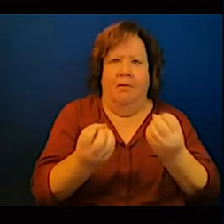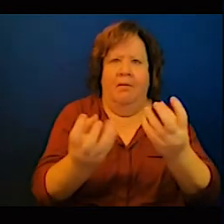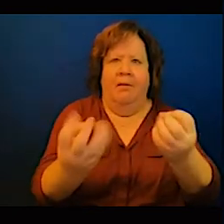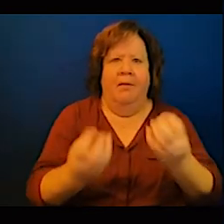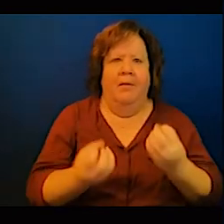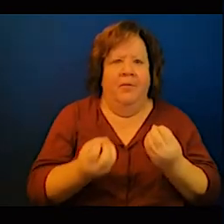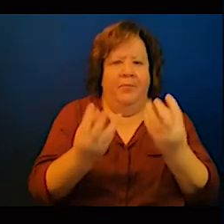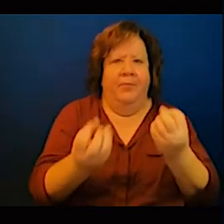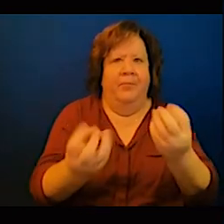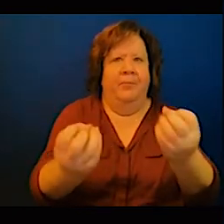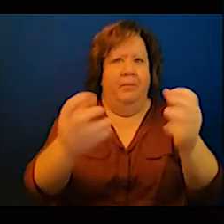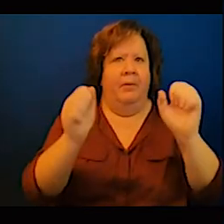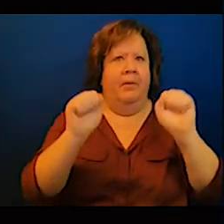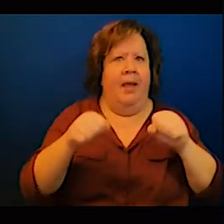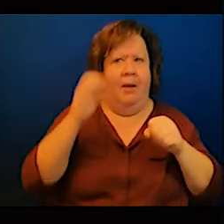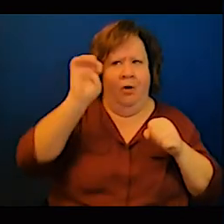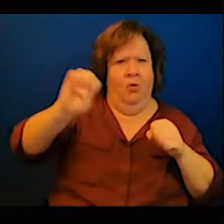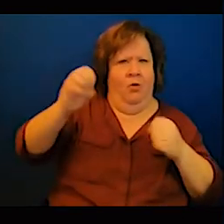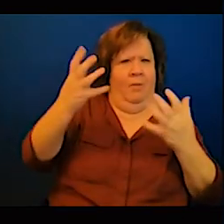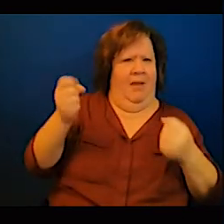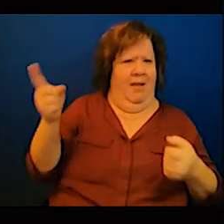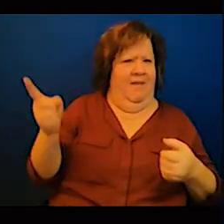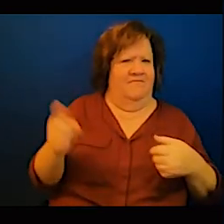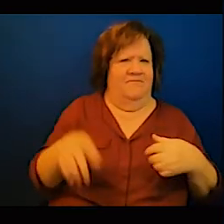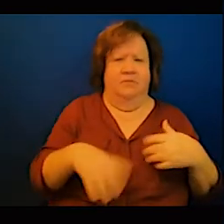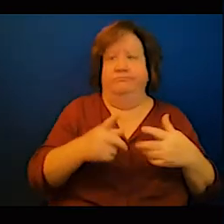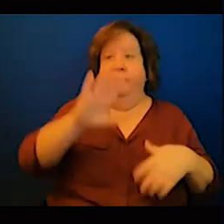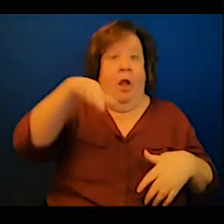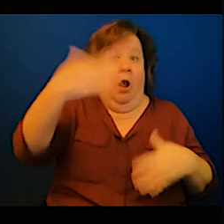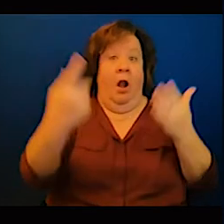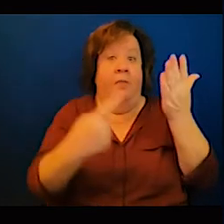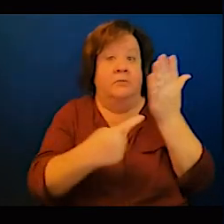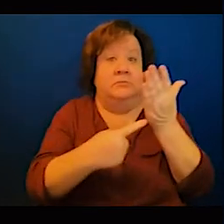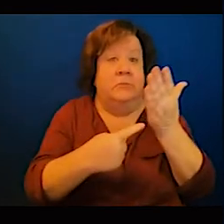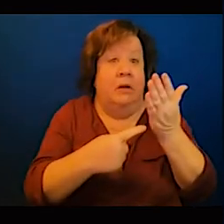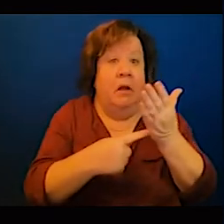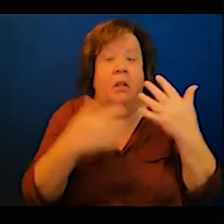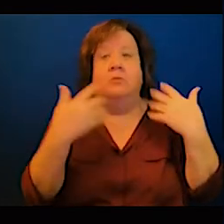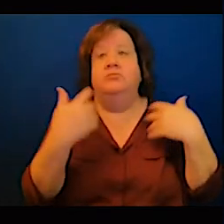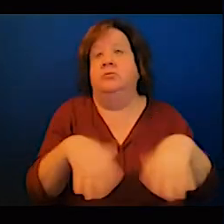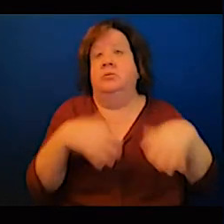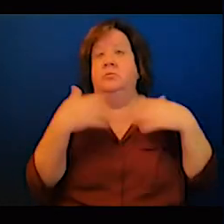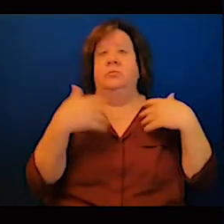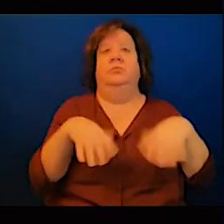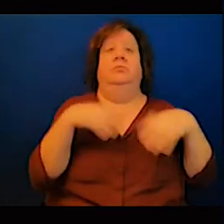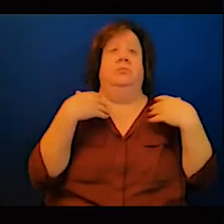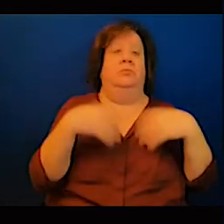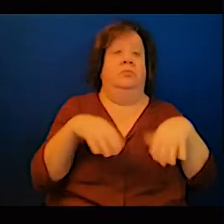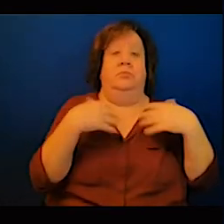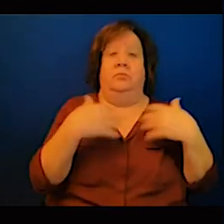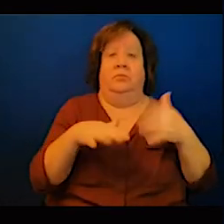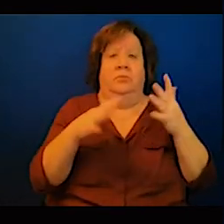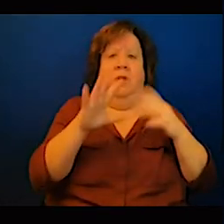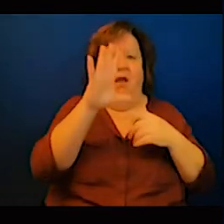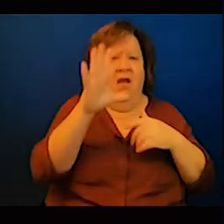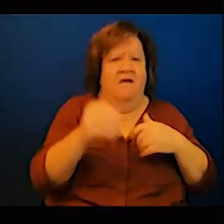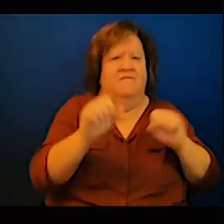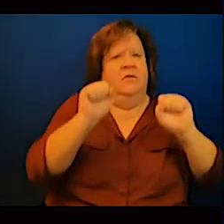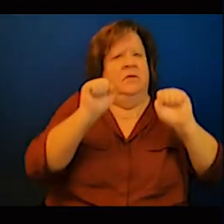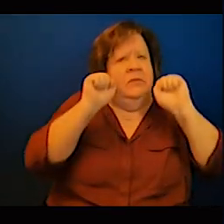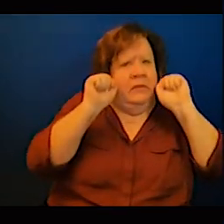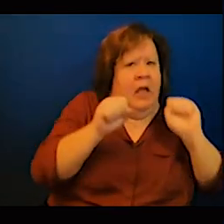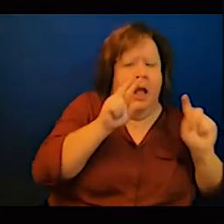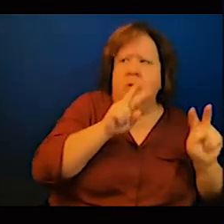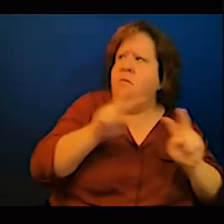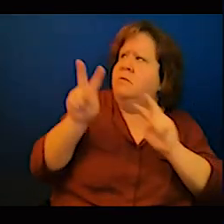that Africa has an opportunity to seize because when you talk about solar energy there is nothing like Africa the